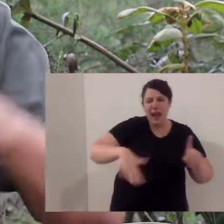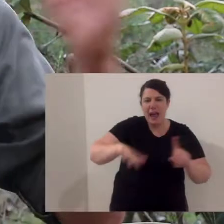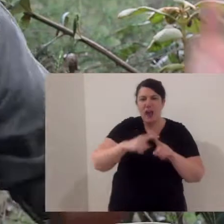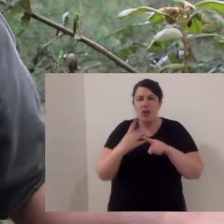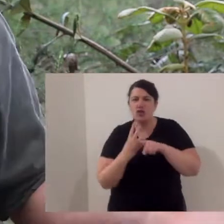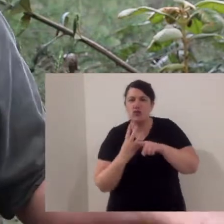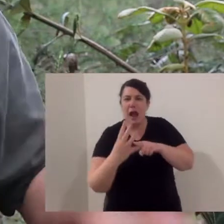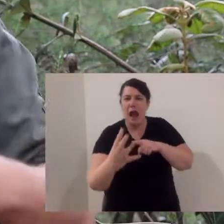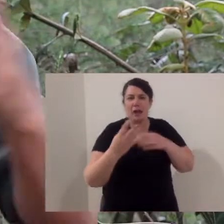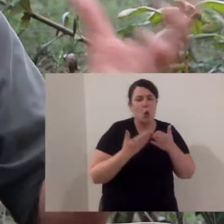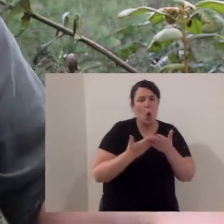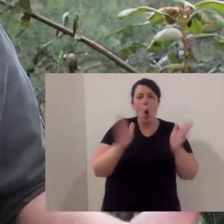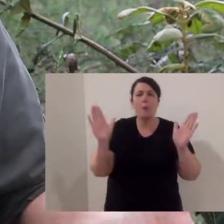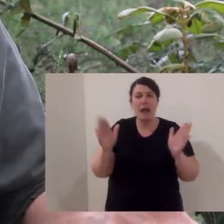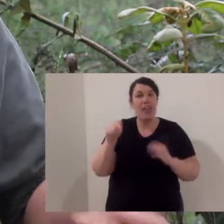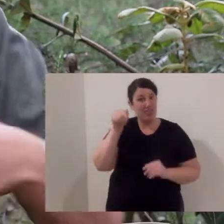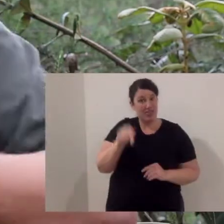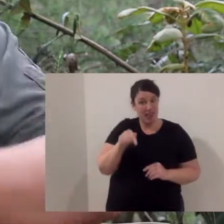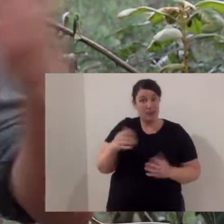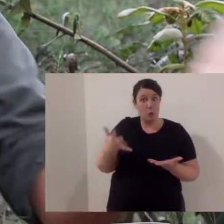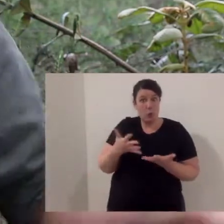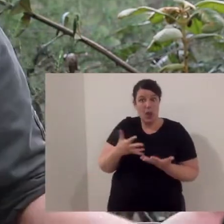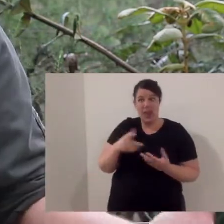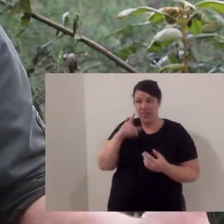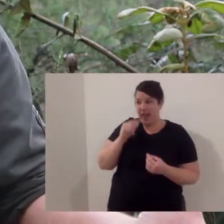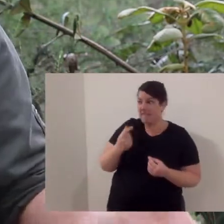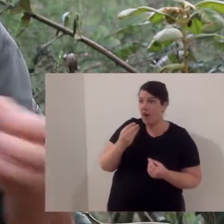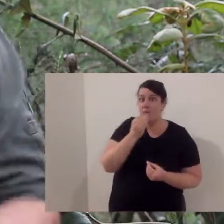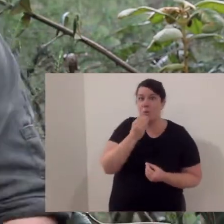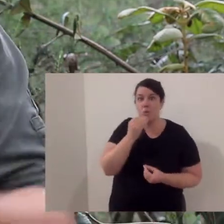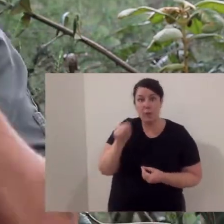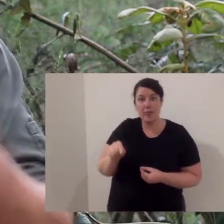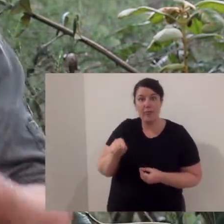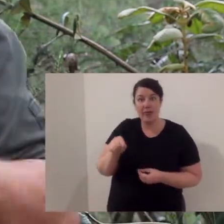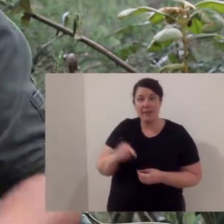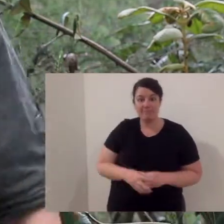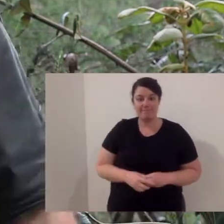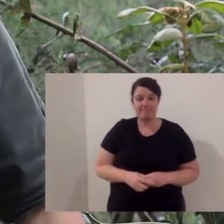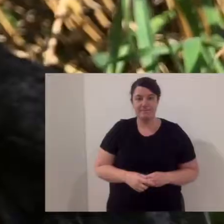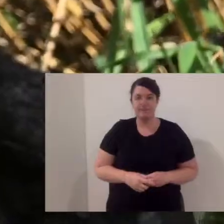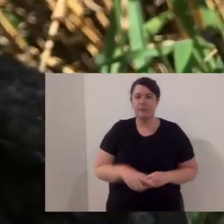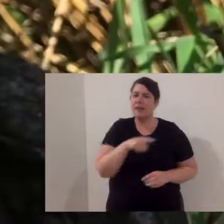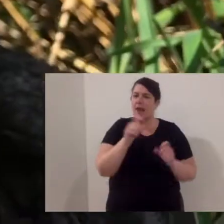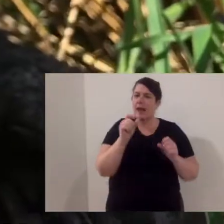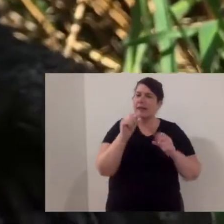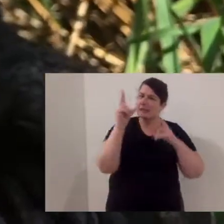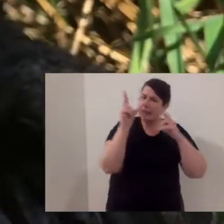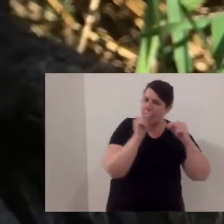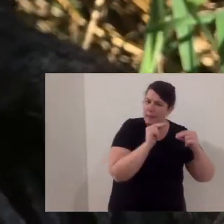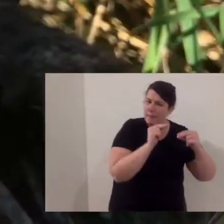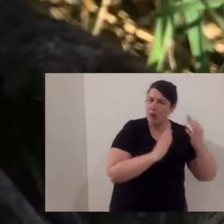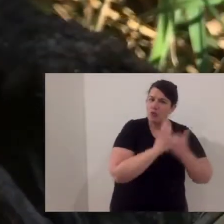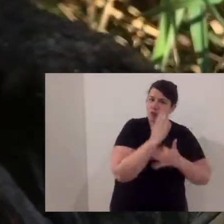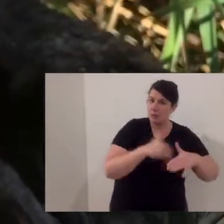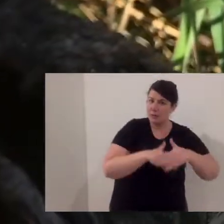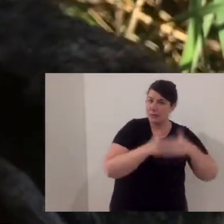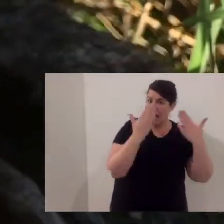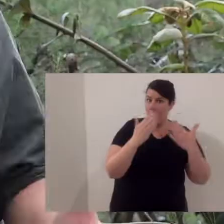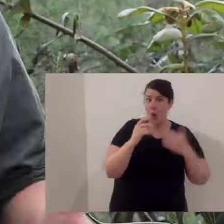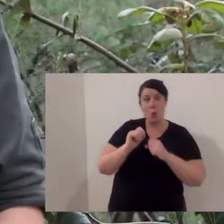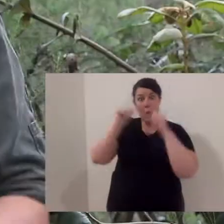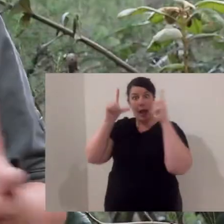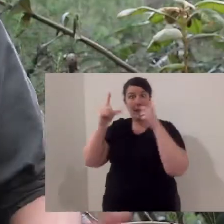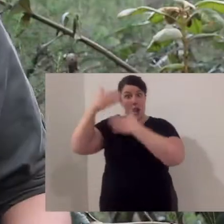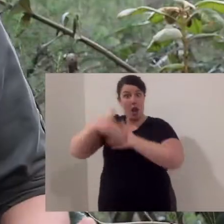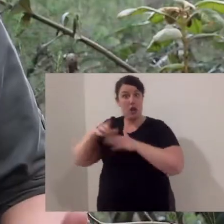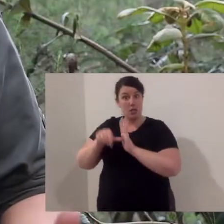in open woodlands, eucalypt woodlands, and grasslands. And that's where their prey is. And they're nocturnal. So they sleep